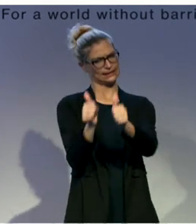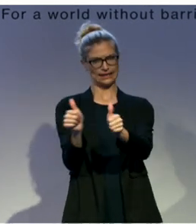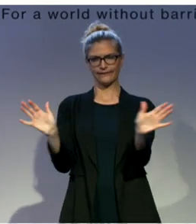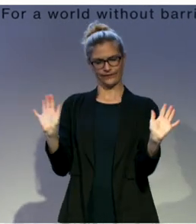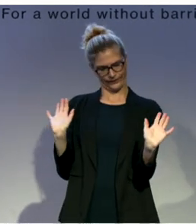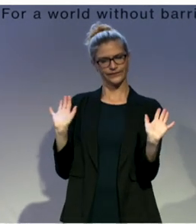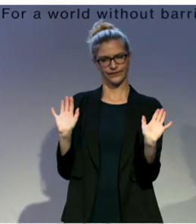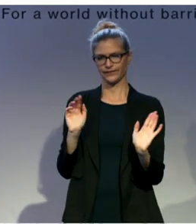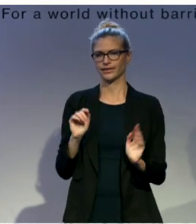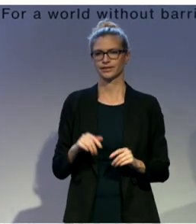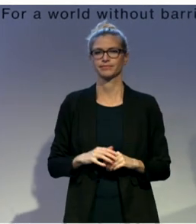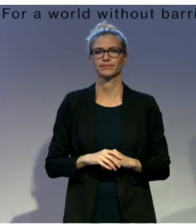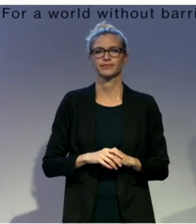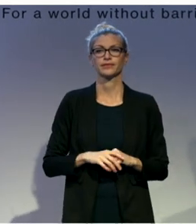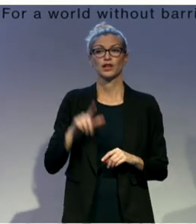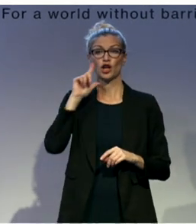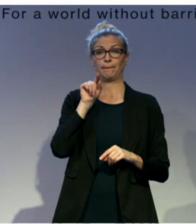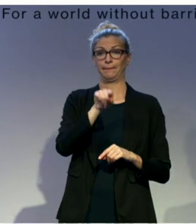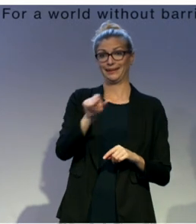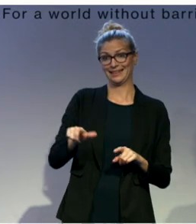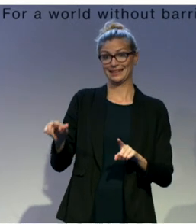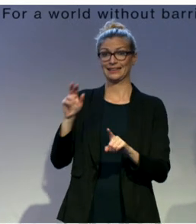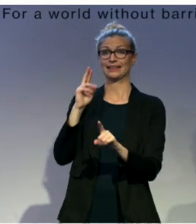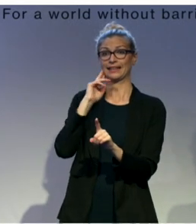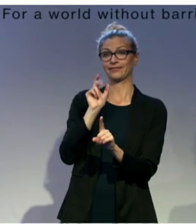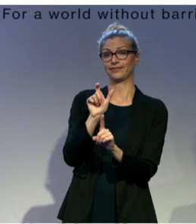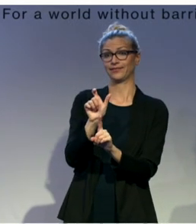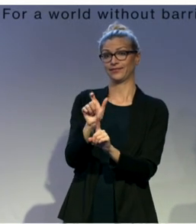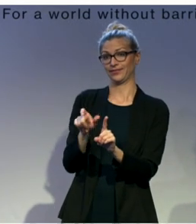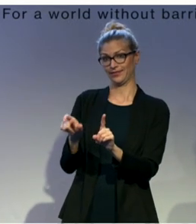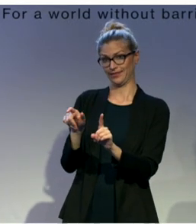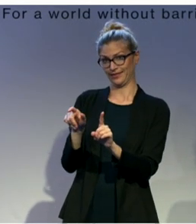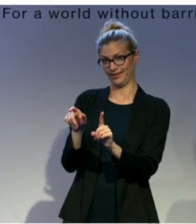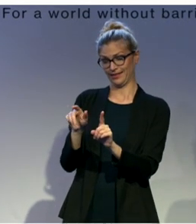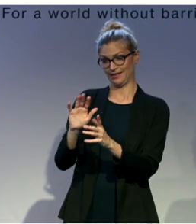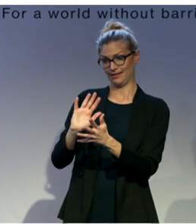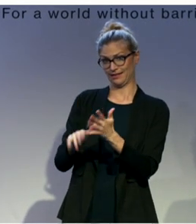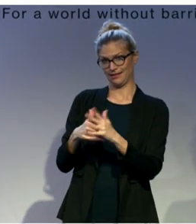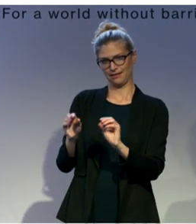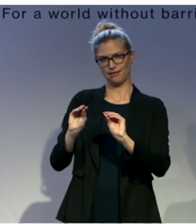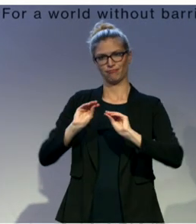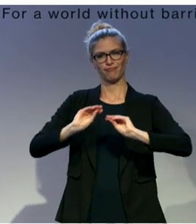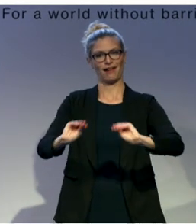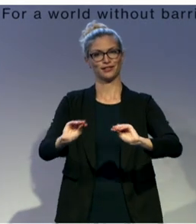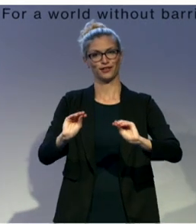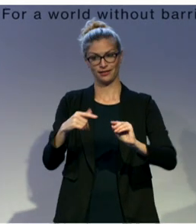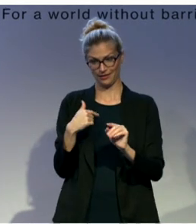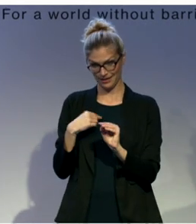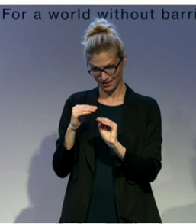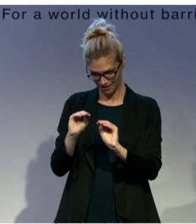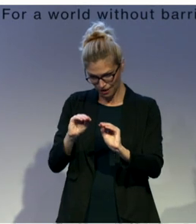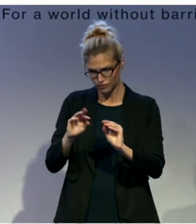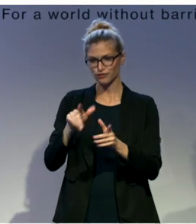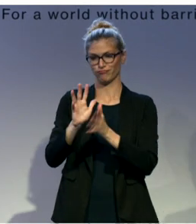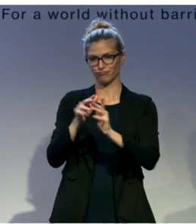trained sign language teachers from seven institutes for the deaf throughout Libya so they could further filter the terminology